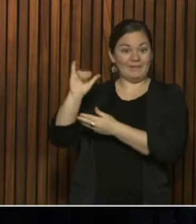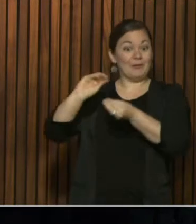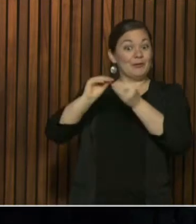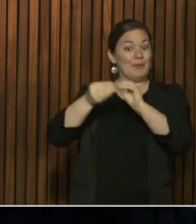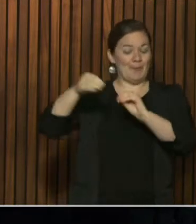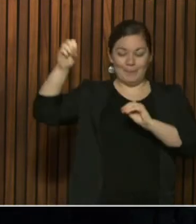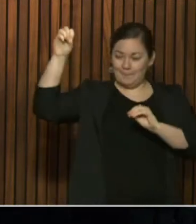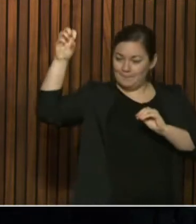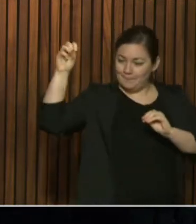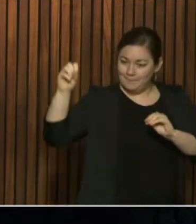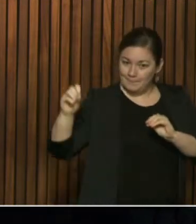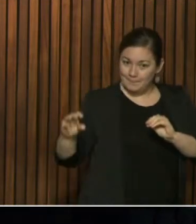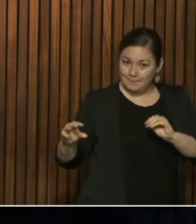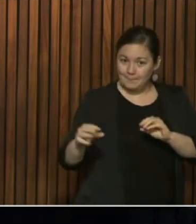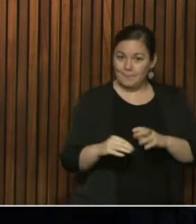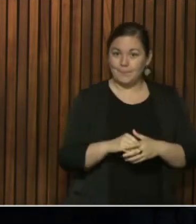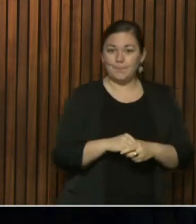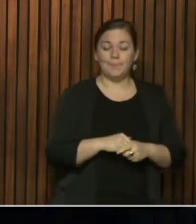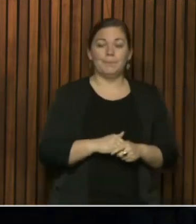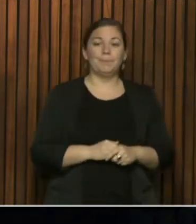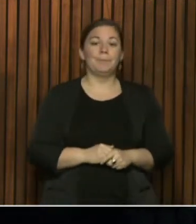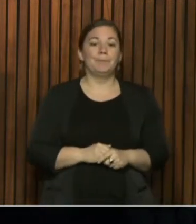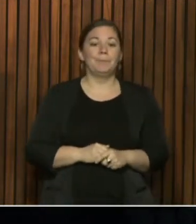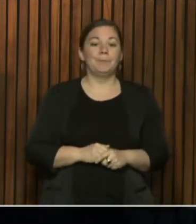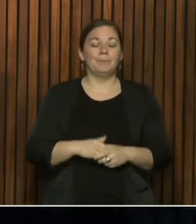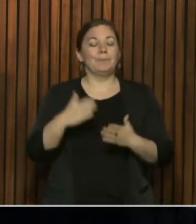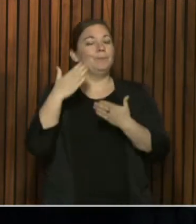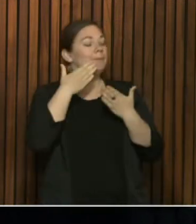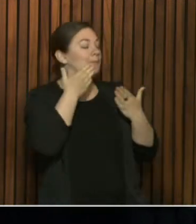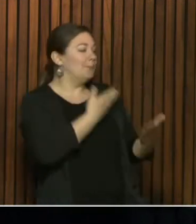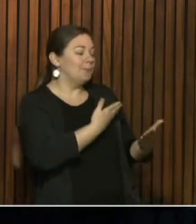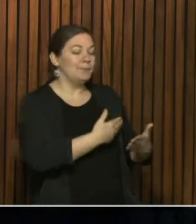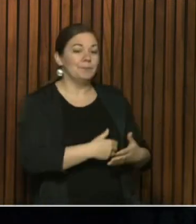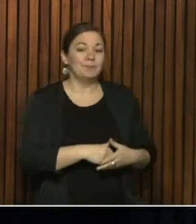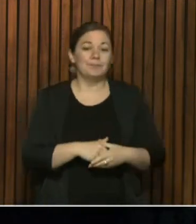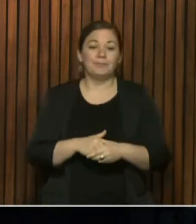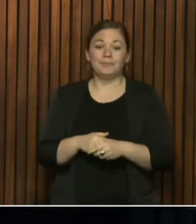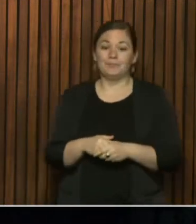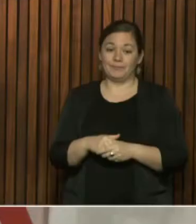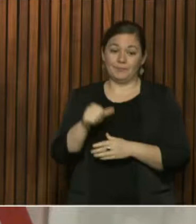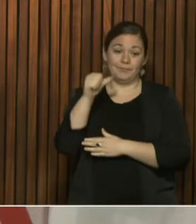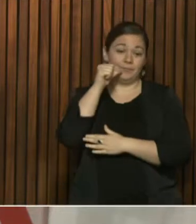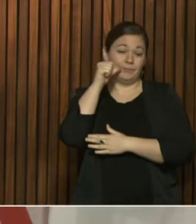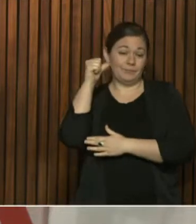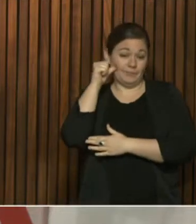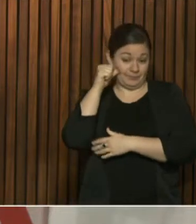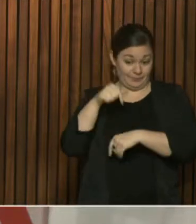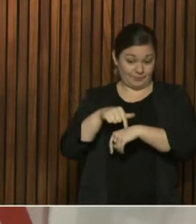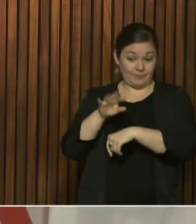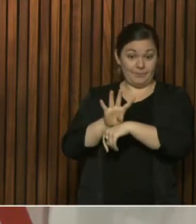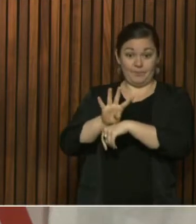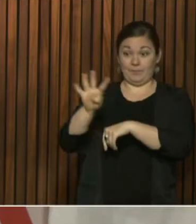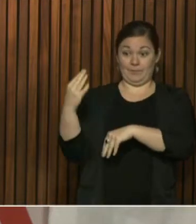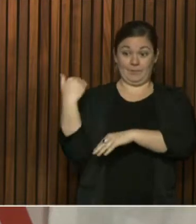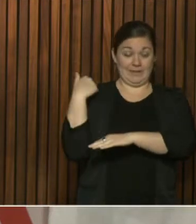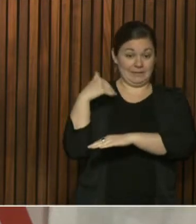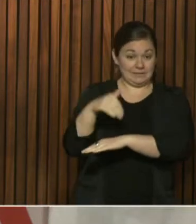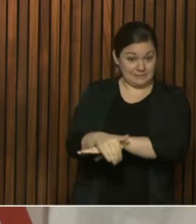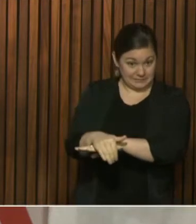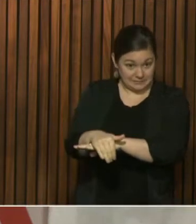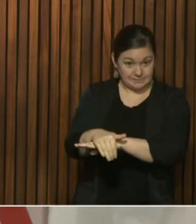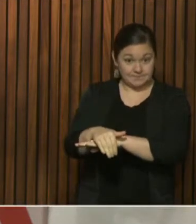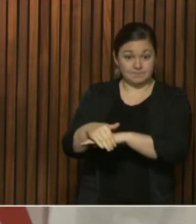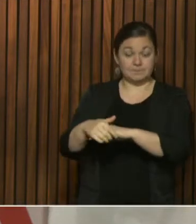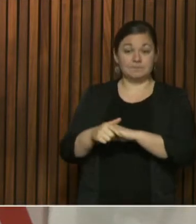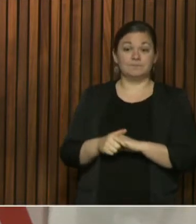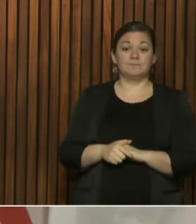Dr. Yaffe. Okay, thank you. So as of yesterday at 4pm, the numbers that